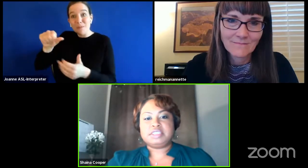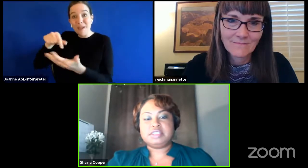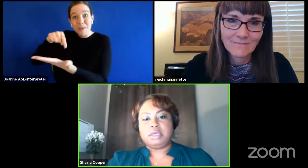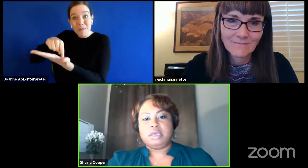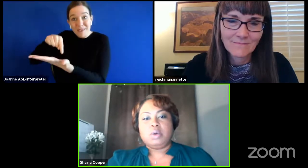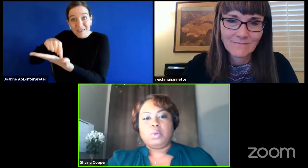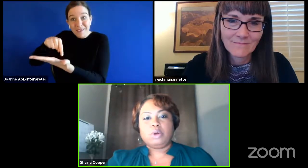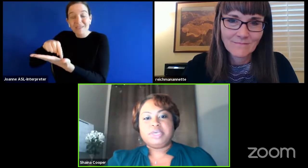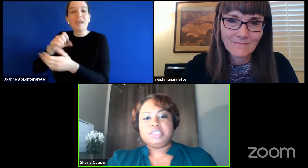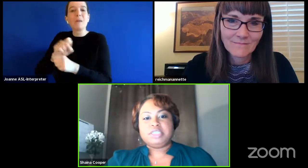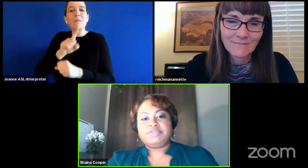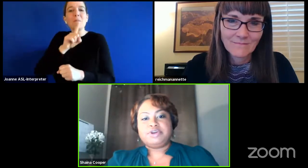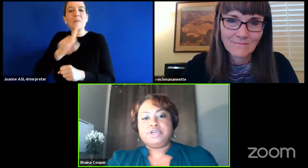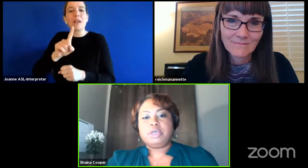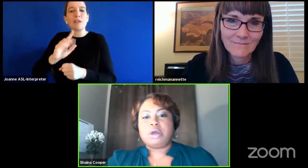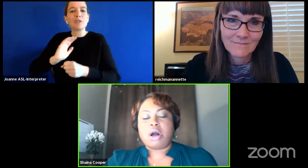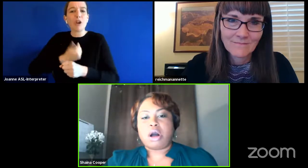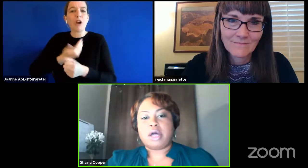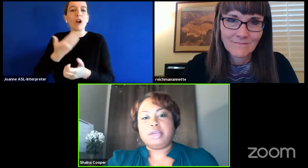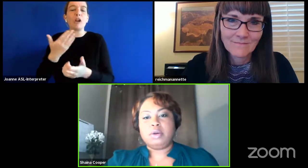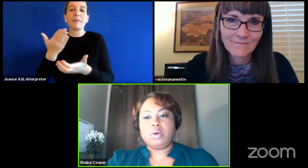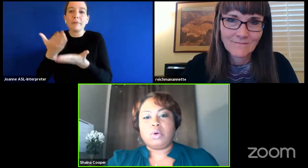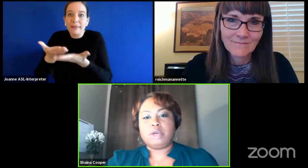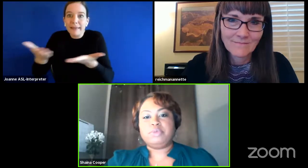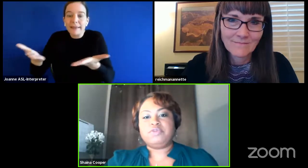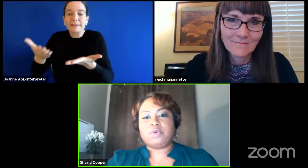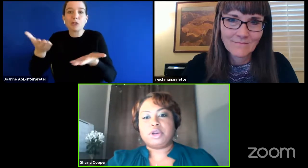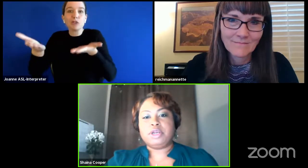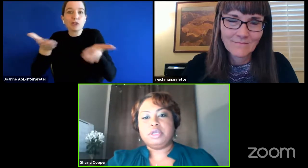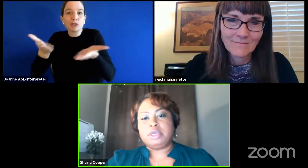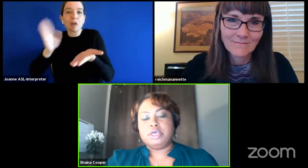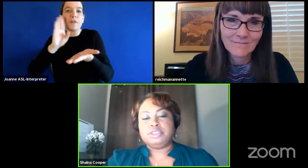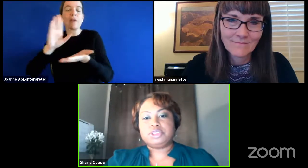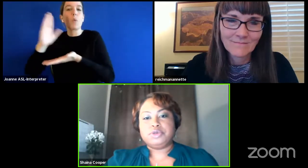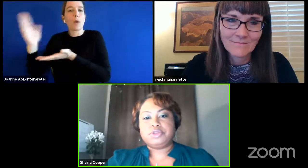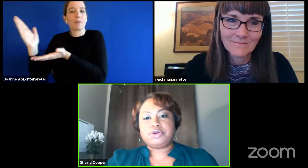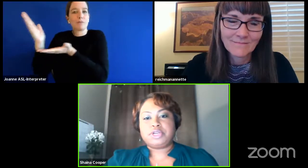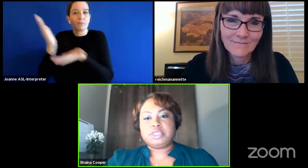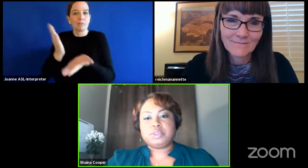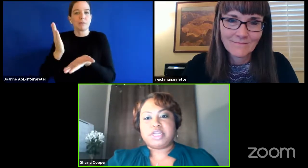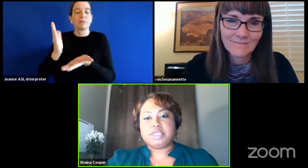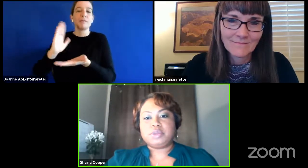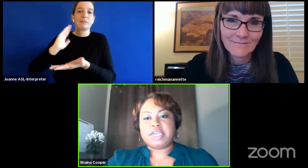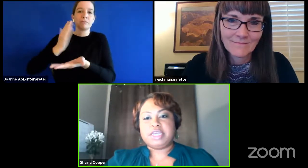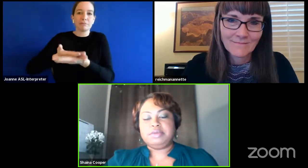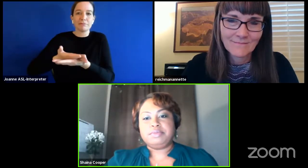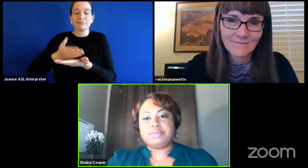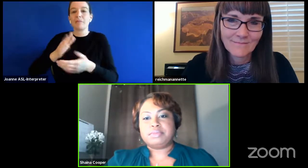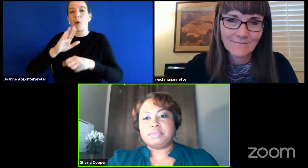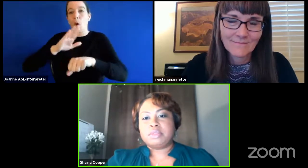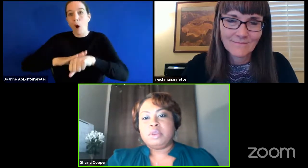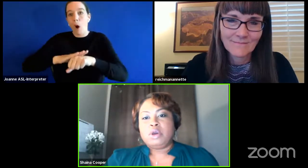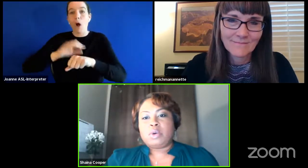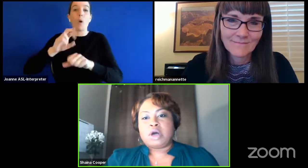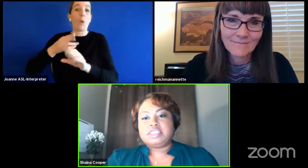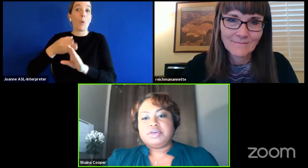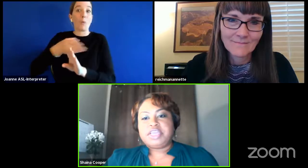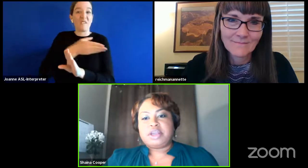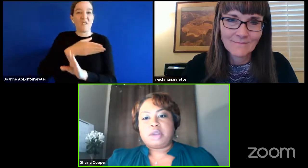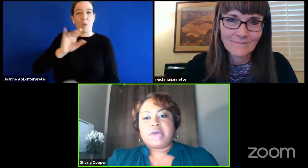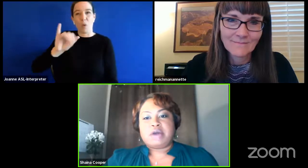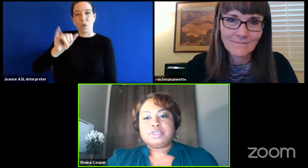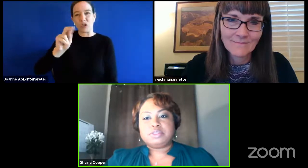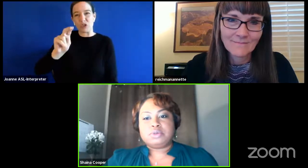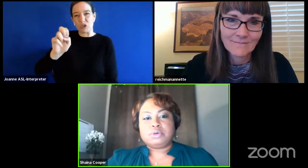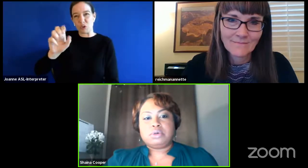services will be delivered on or before june 30 2020 we're